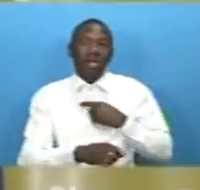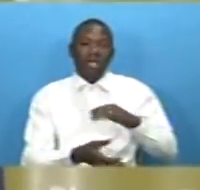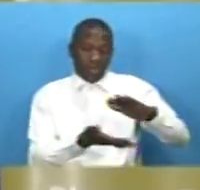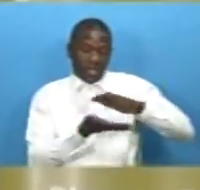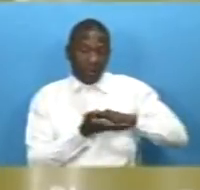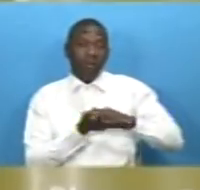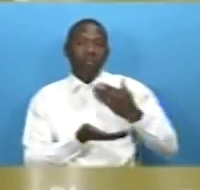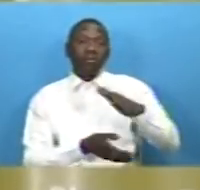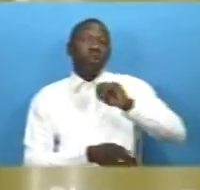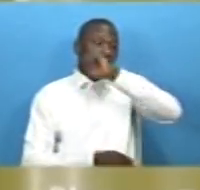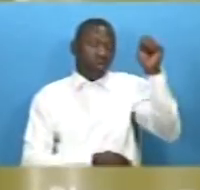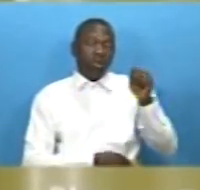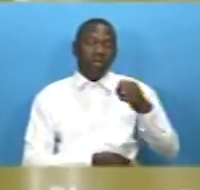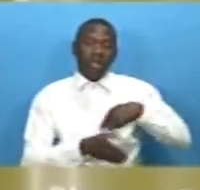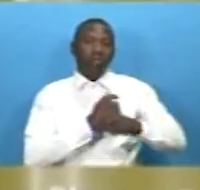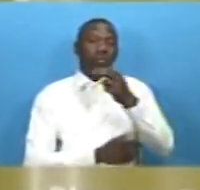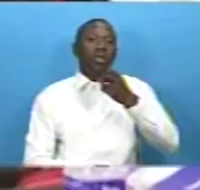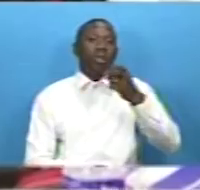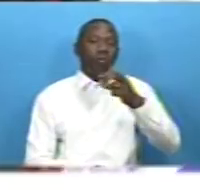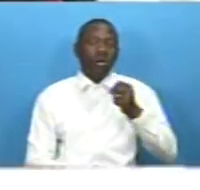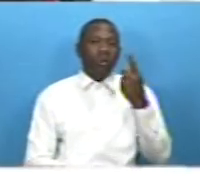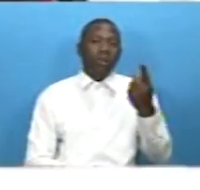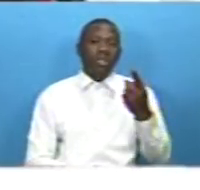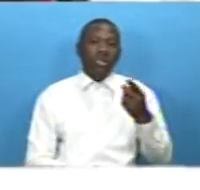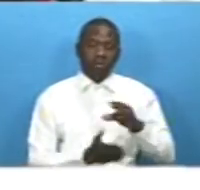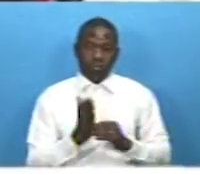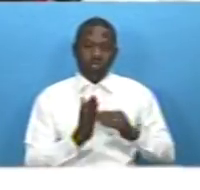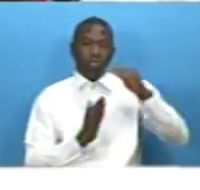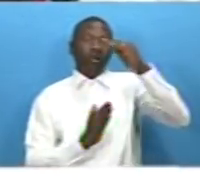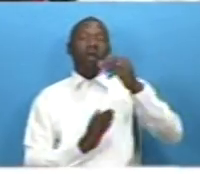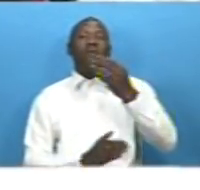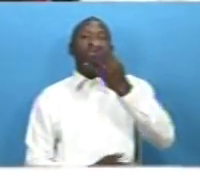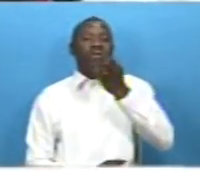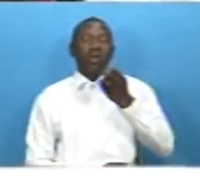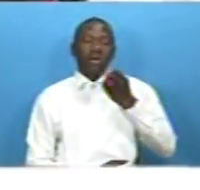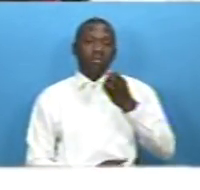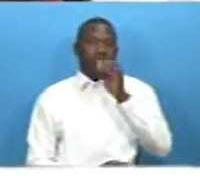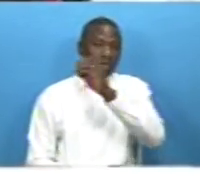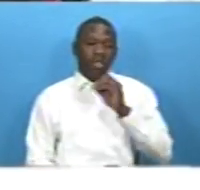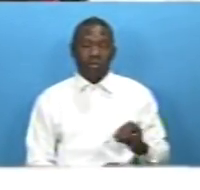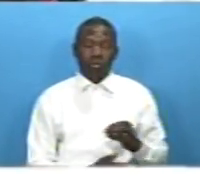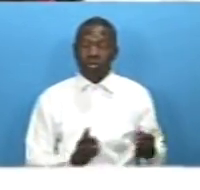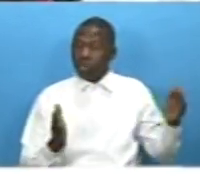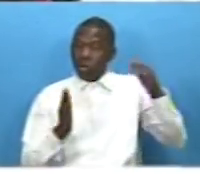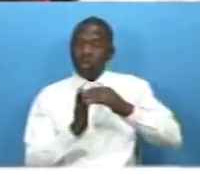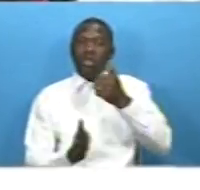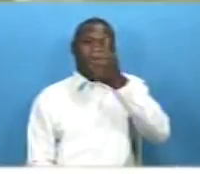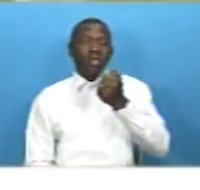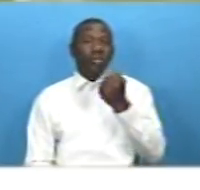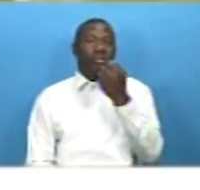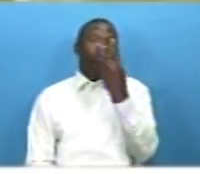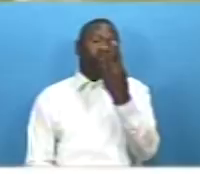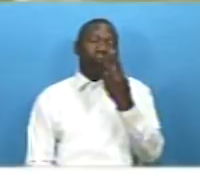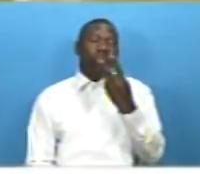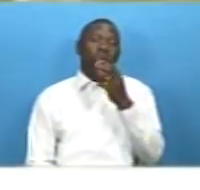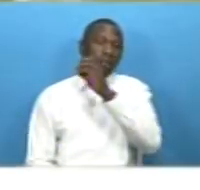2021 which rose from 47 percent in 2020 to 62.9 percent in 2021 amounting to 40.65 billion